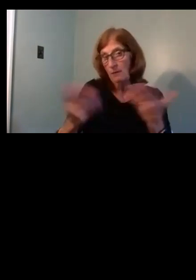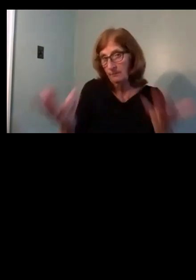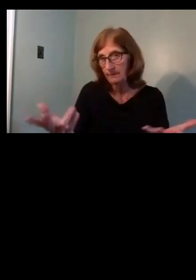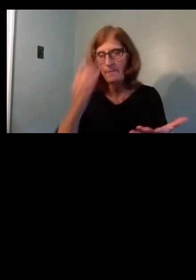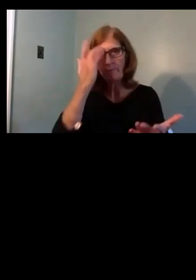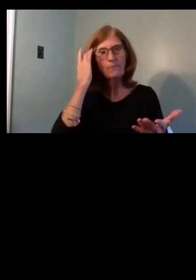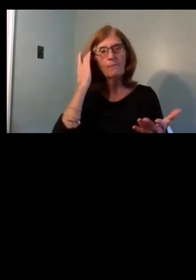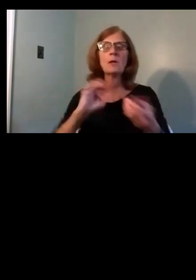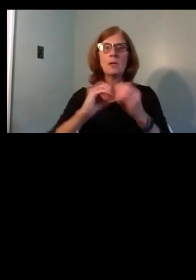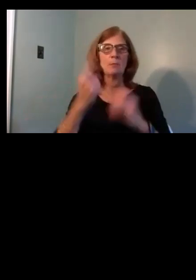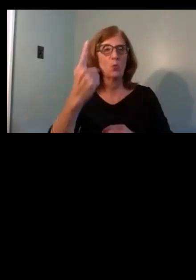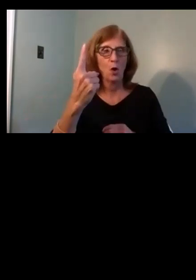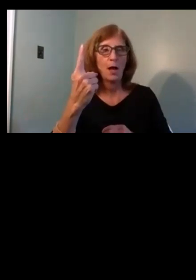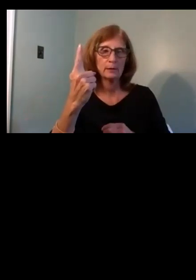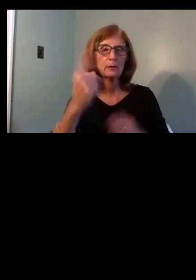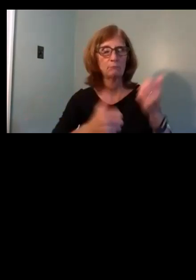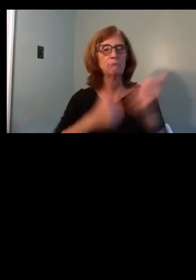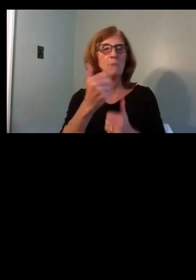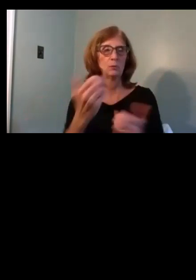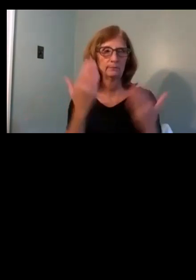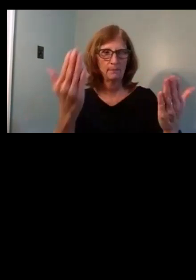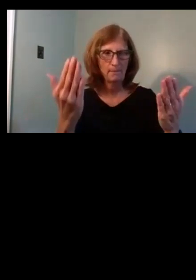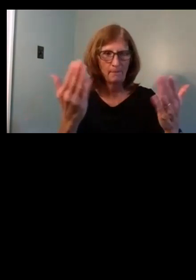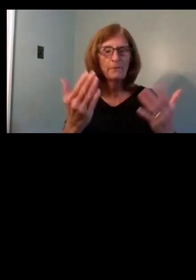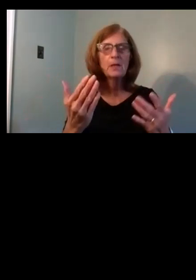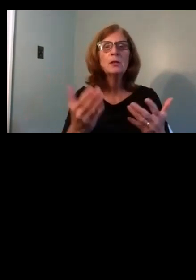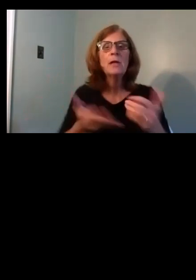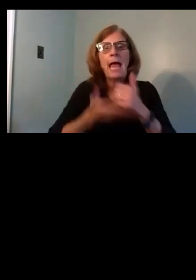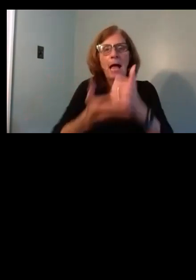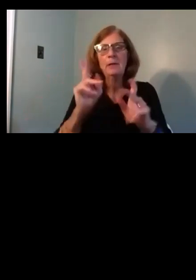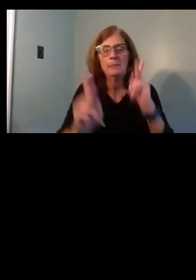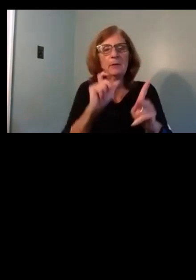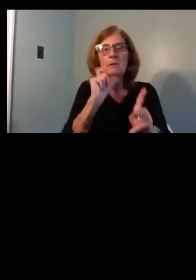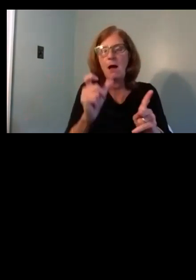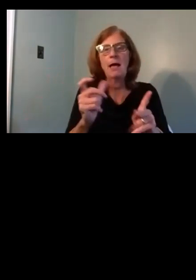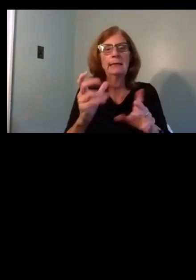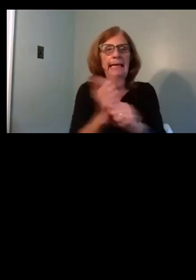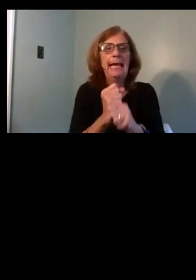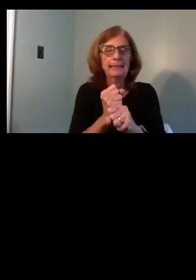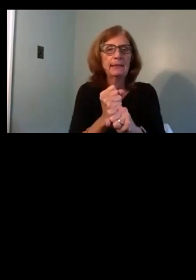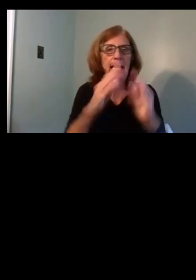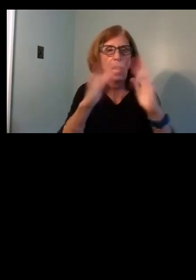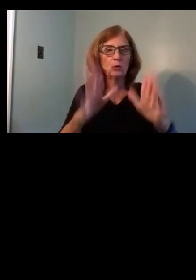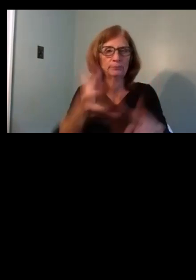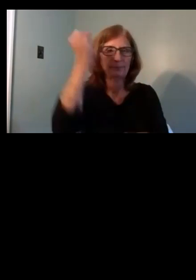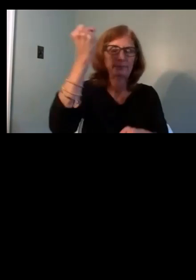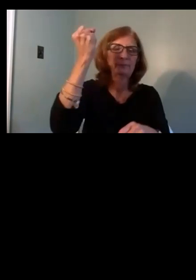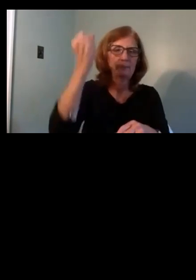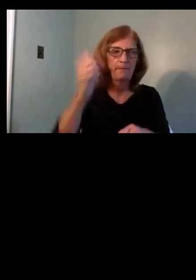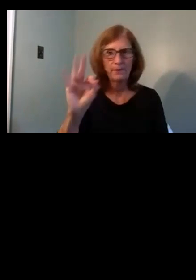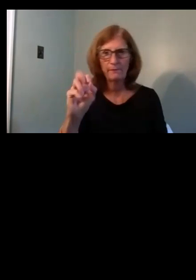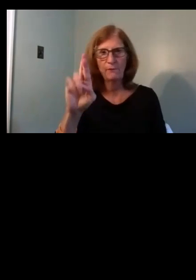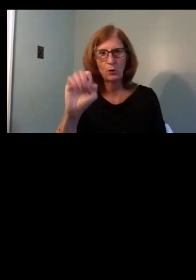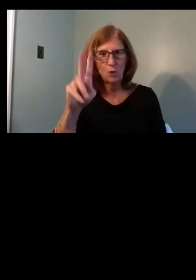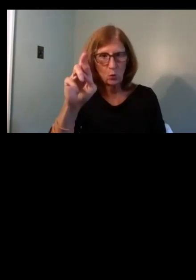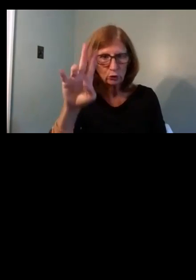highest-ranked, uh, youth was avoiding foreclosure, then making affordable housing more permanent, accessibility for